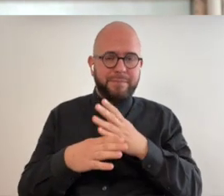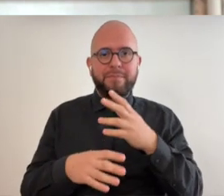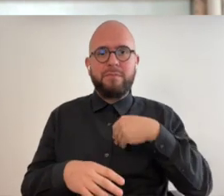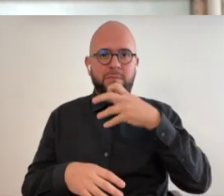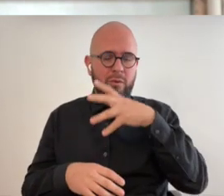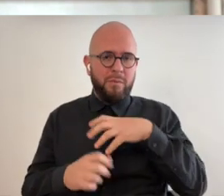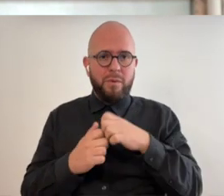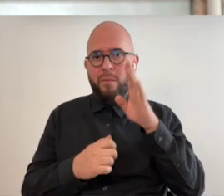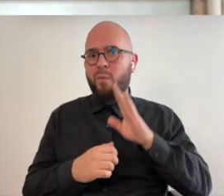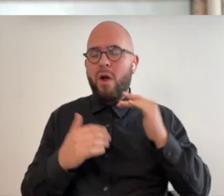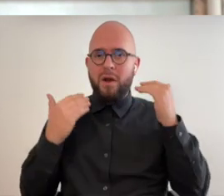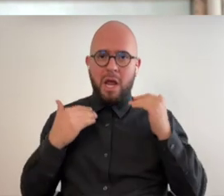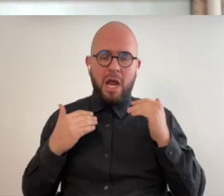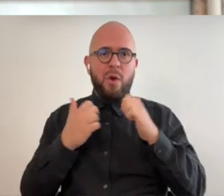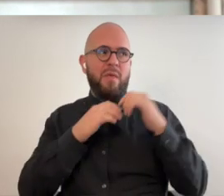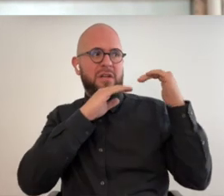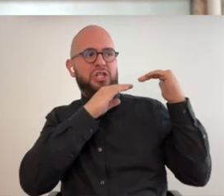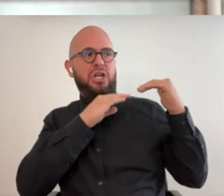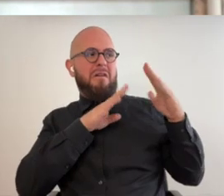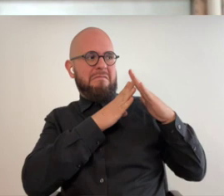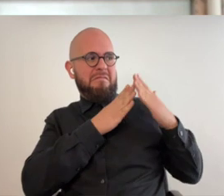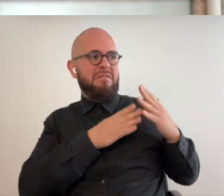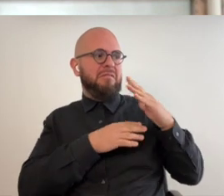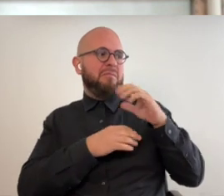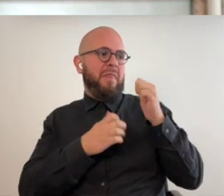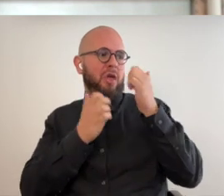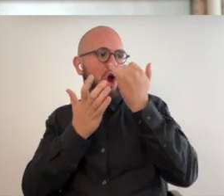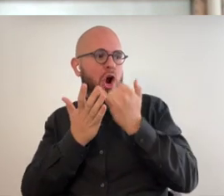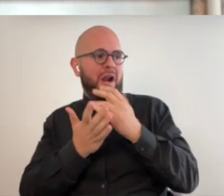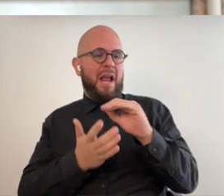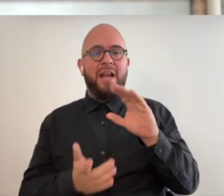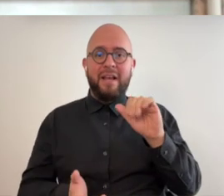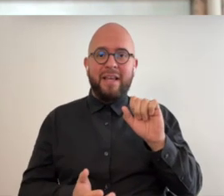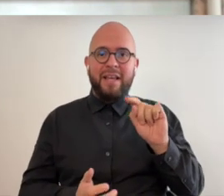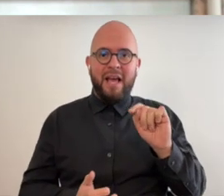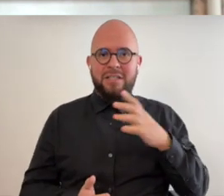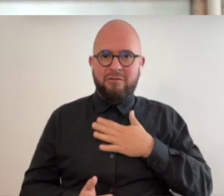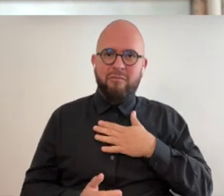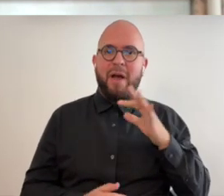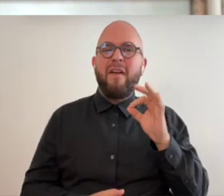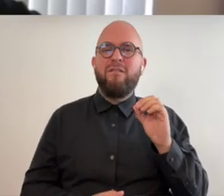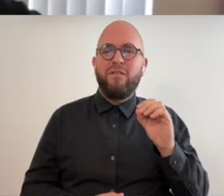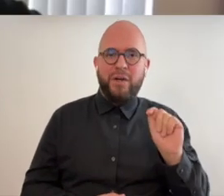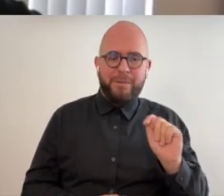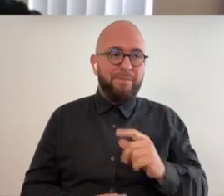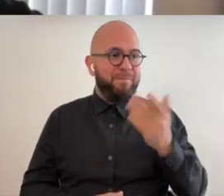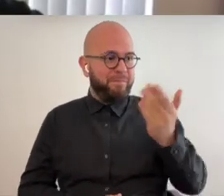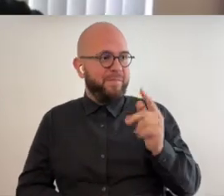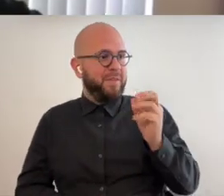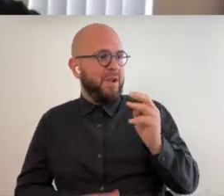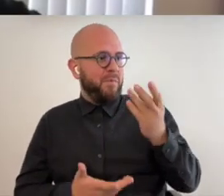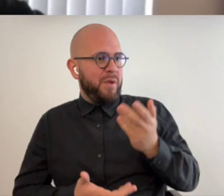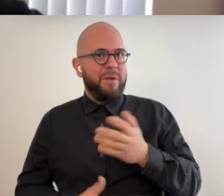hair in front of a very full bookshelf with some art and a cast of my foot and tom welcome thank you uh